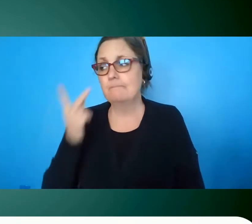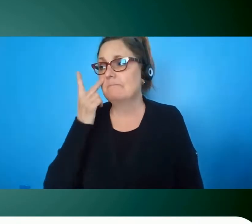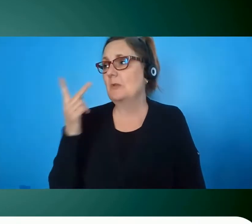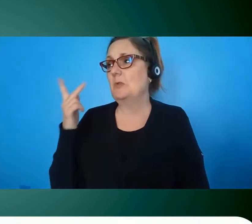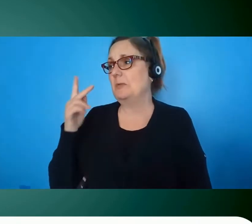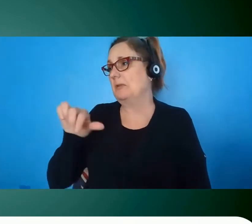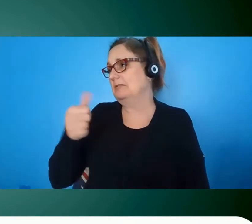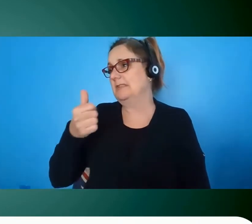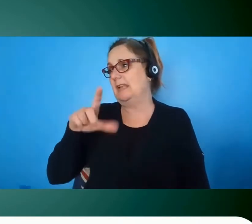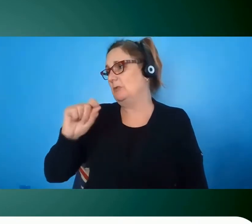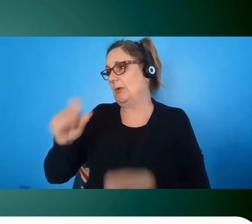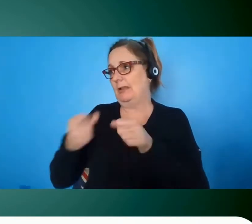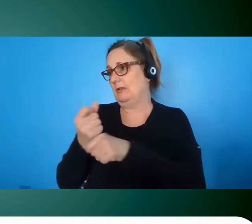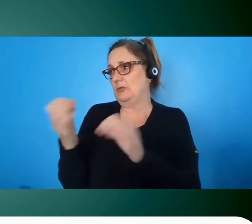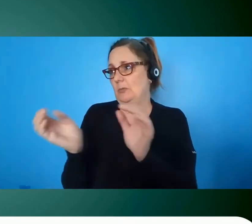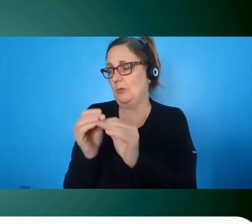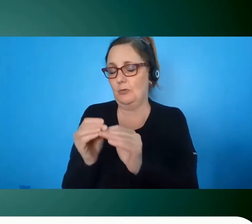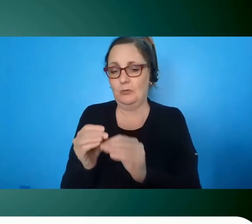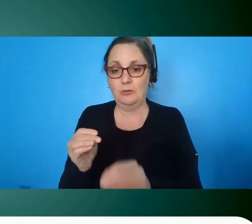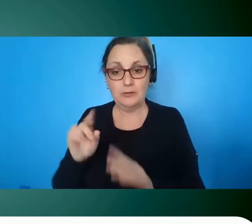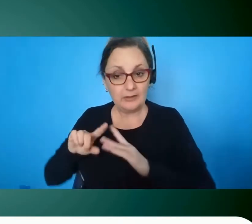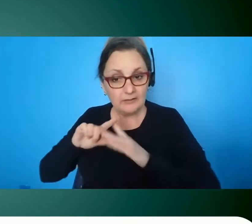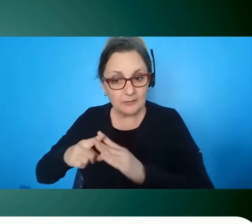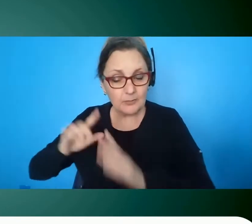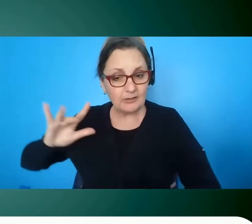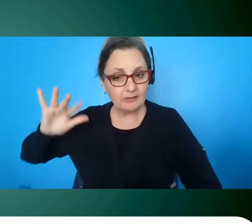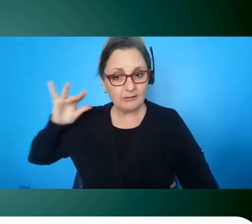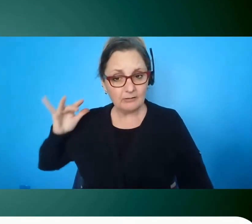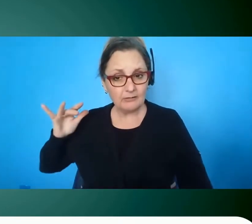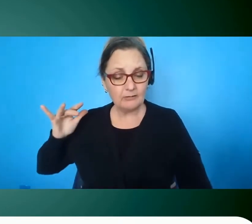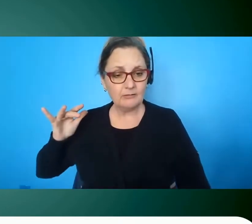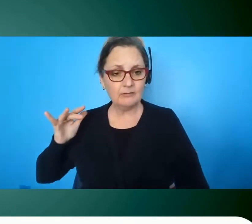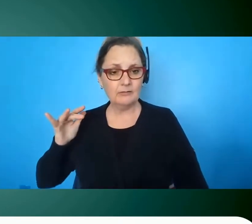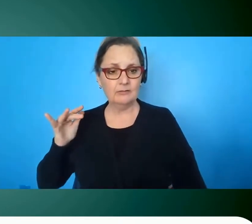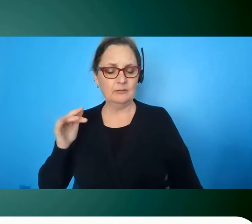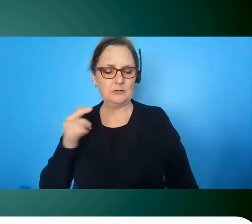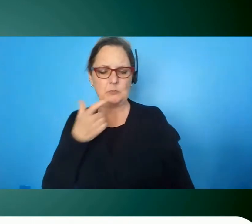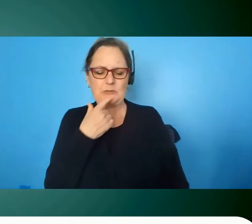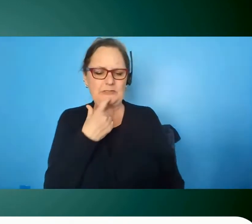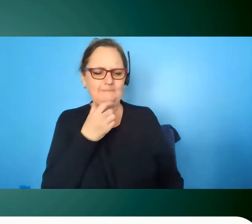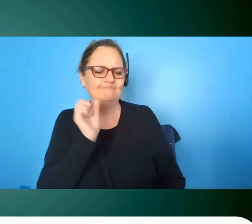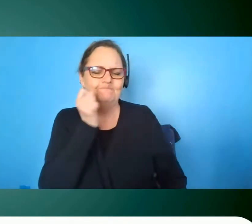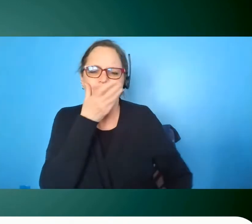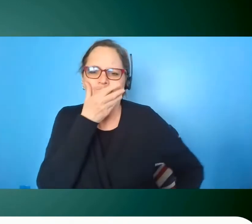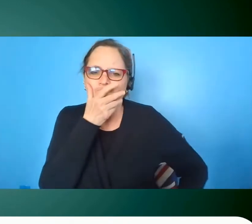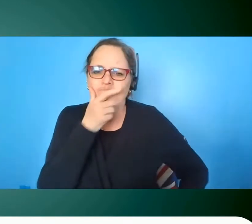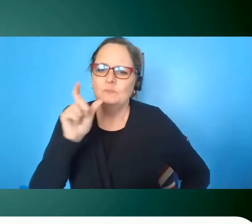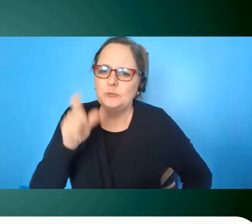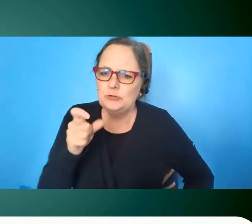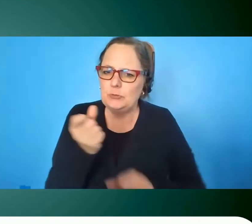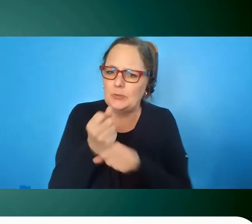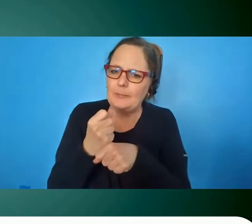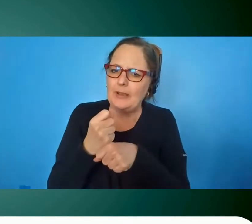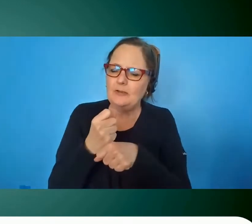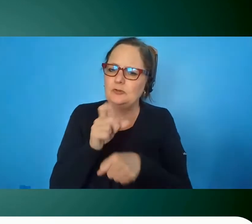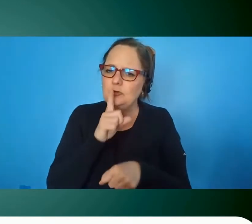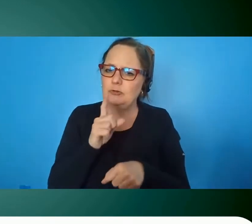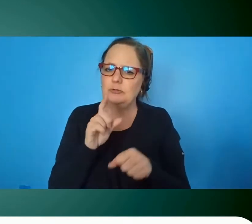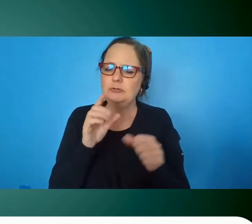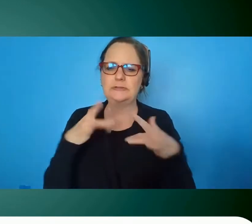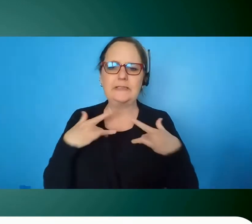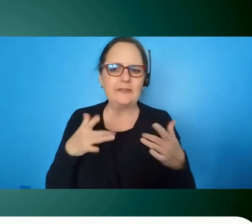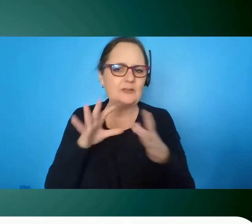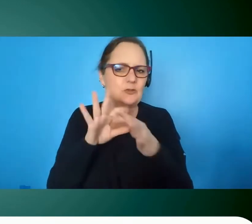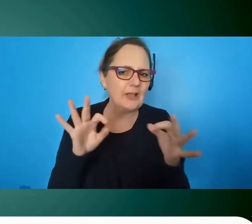decade or more in the beginning there was a a question of should we make sure that every event is captioned and how are we going to